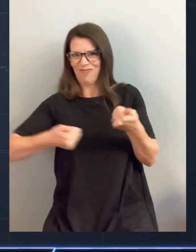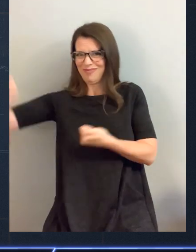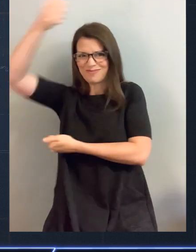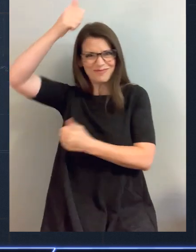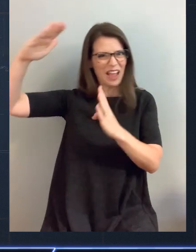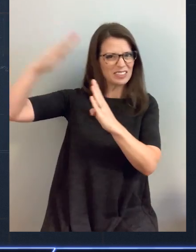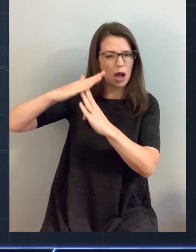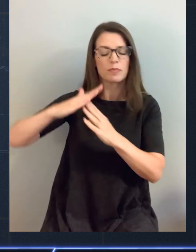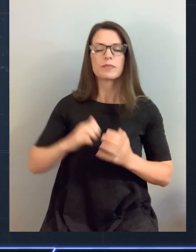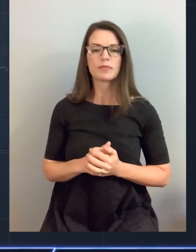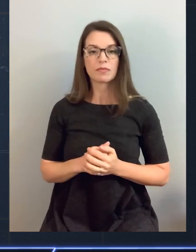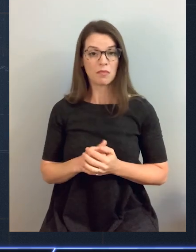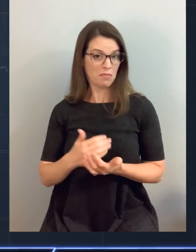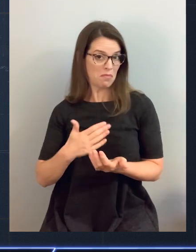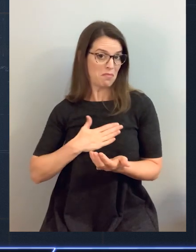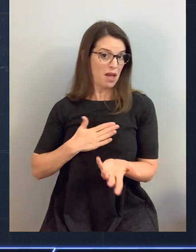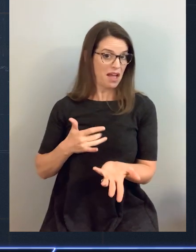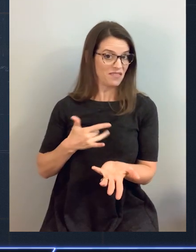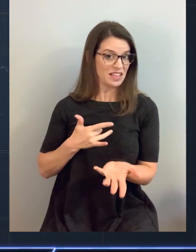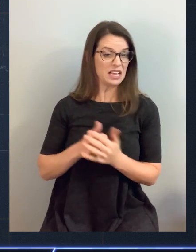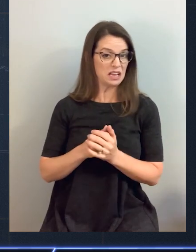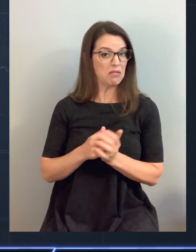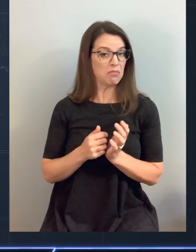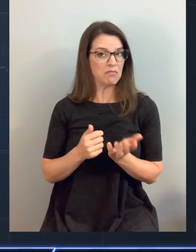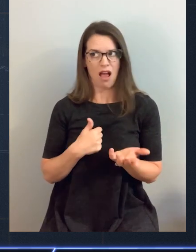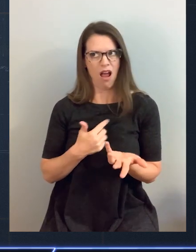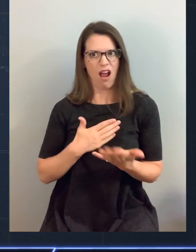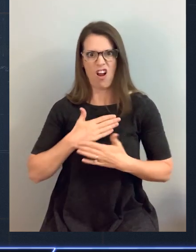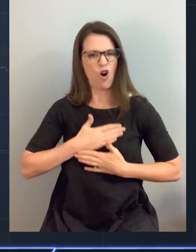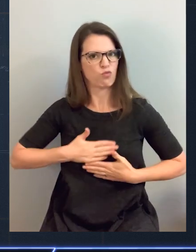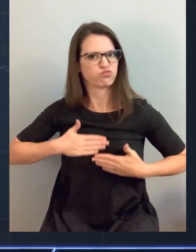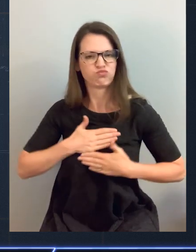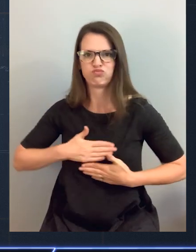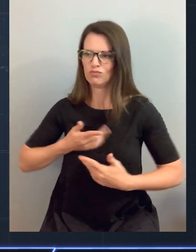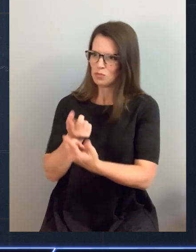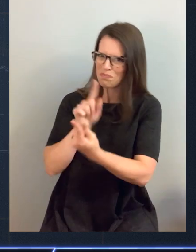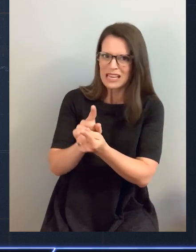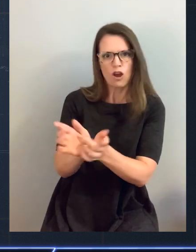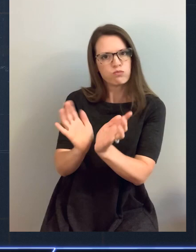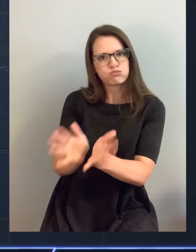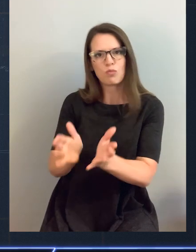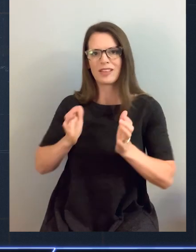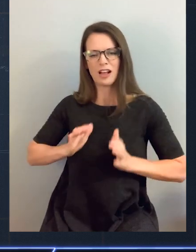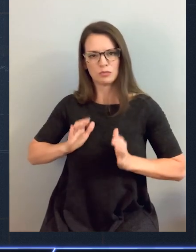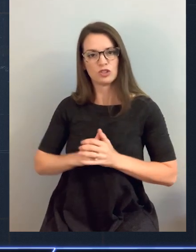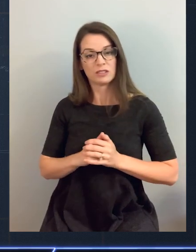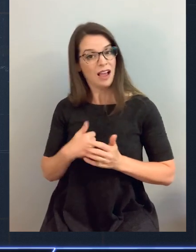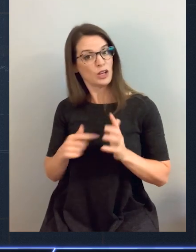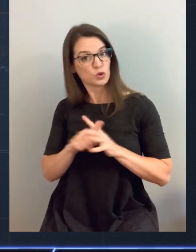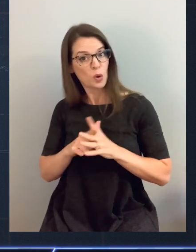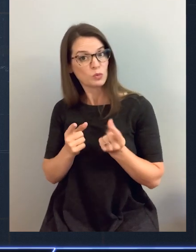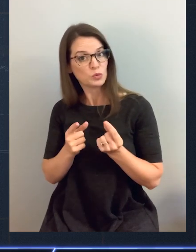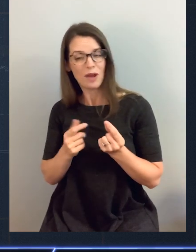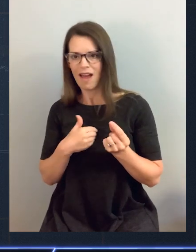personal take on this. I really love to meet with customers. When I do it, I show up with just a couple of things. I've got a nice blank